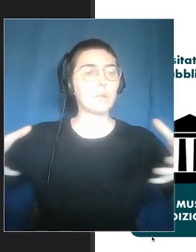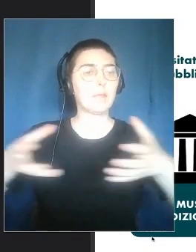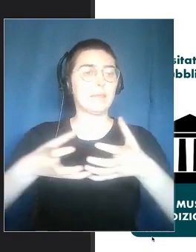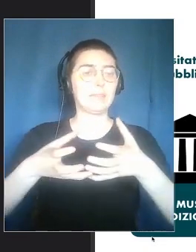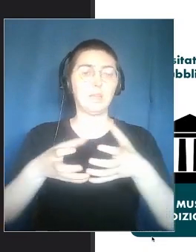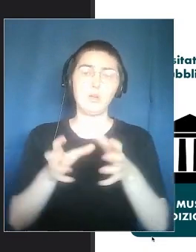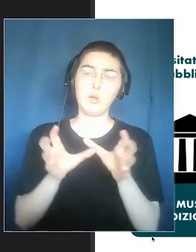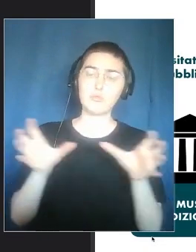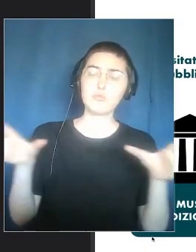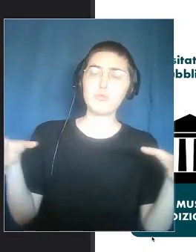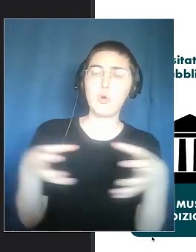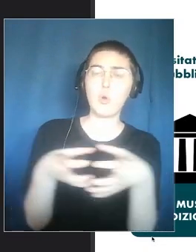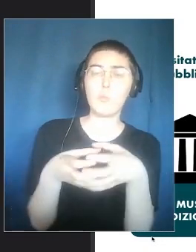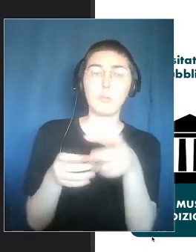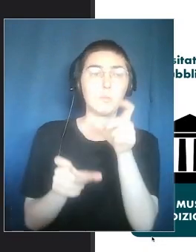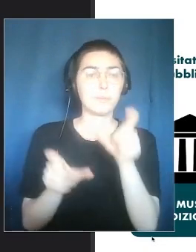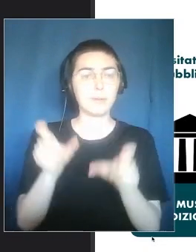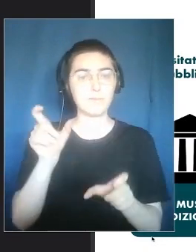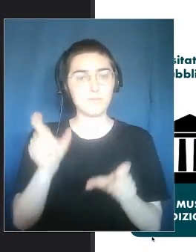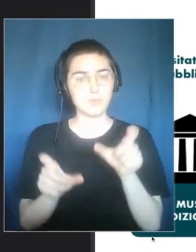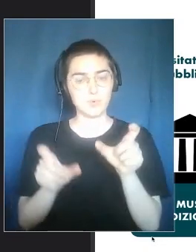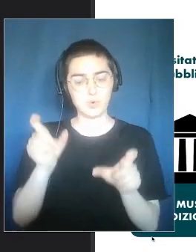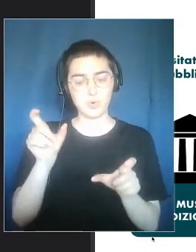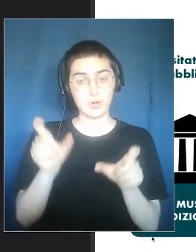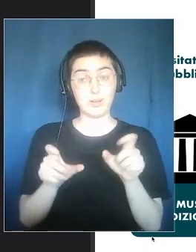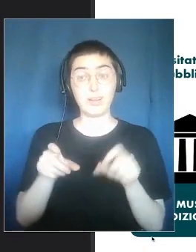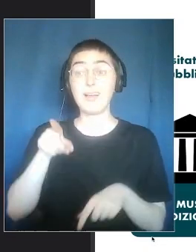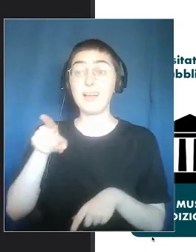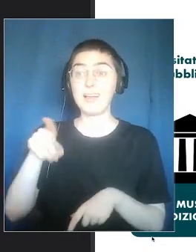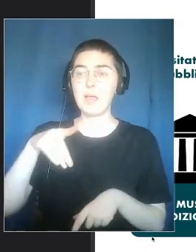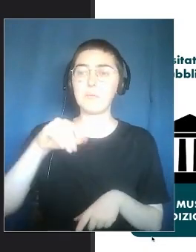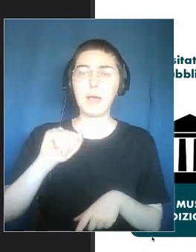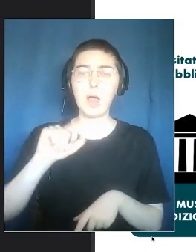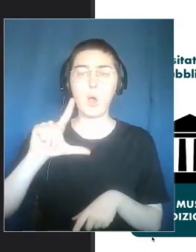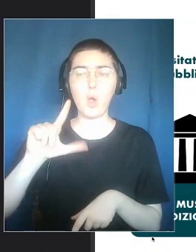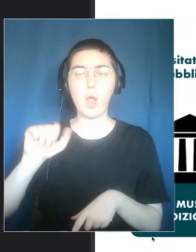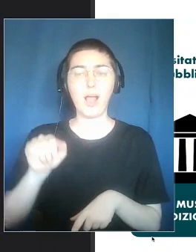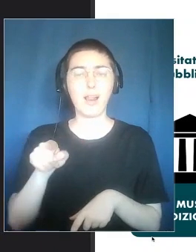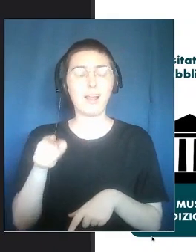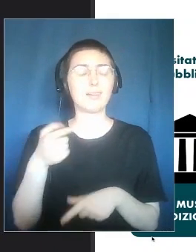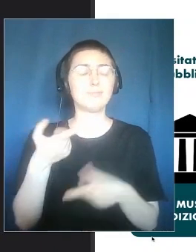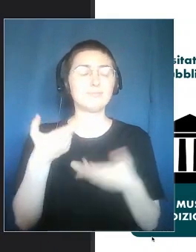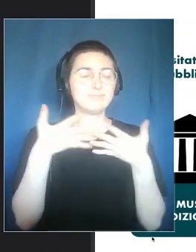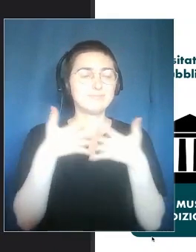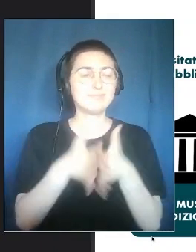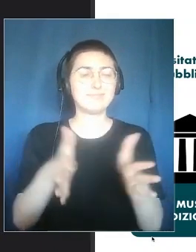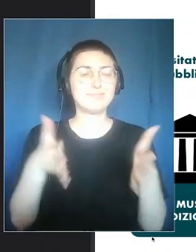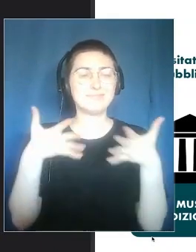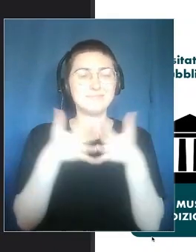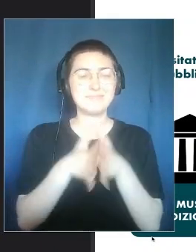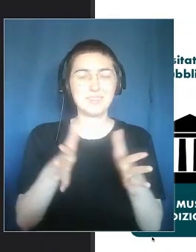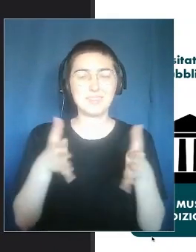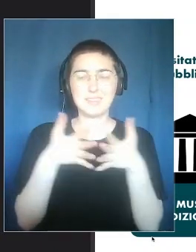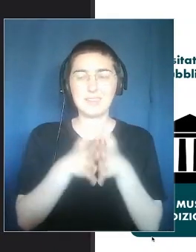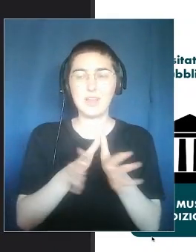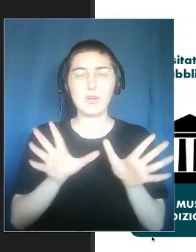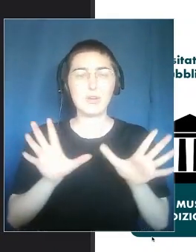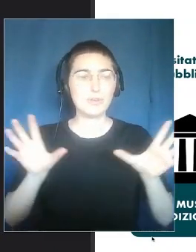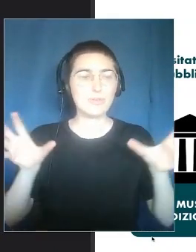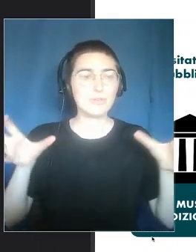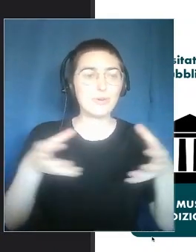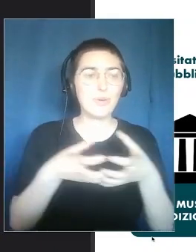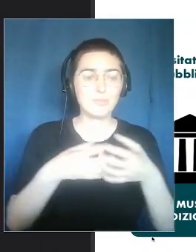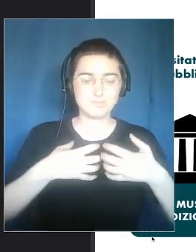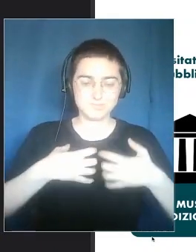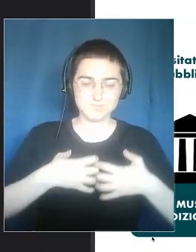Participate in community. Engage community. Groups of people. Paola talked about how these groups